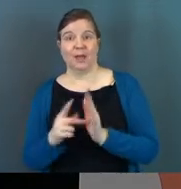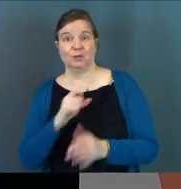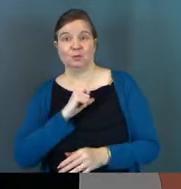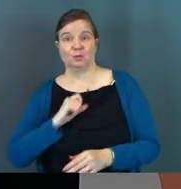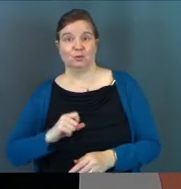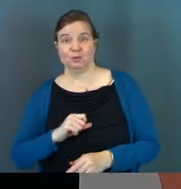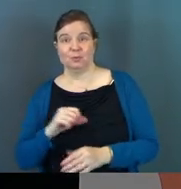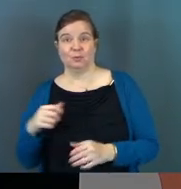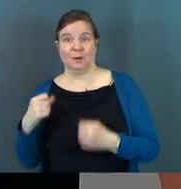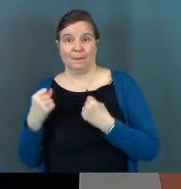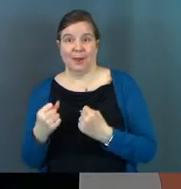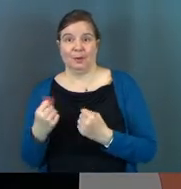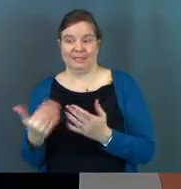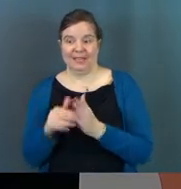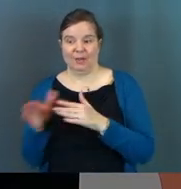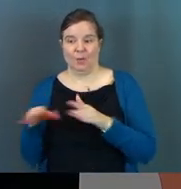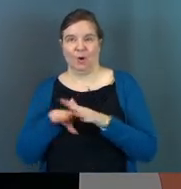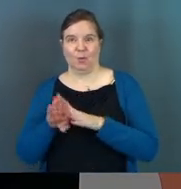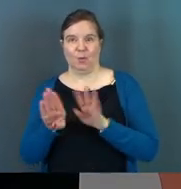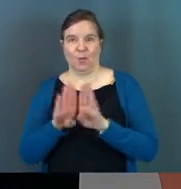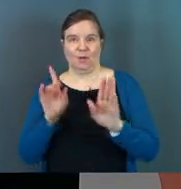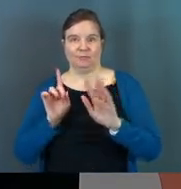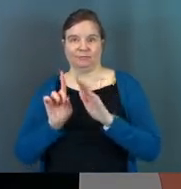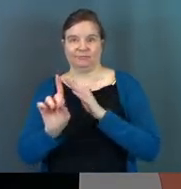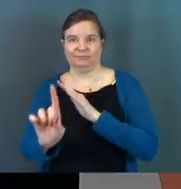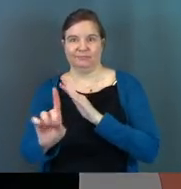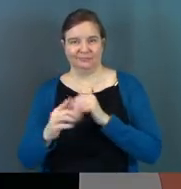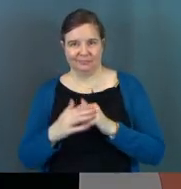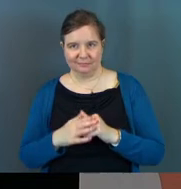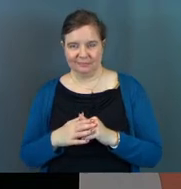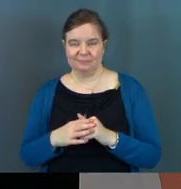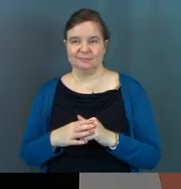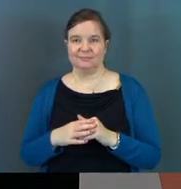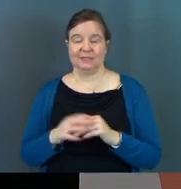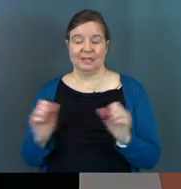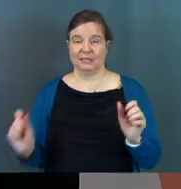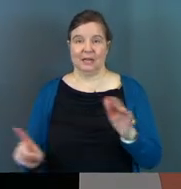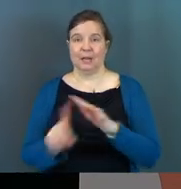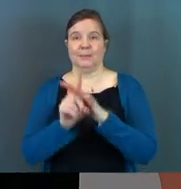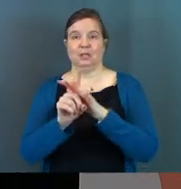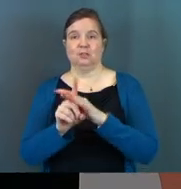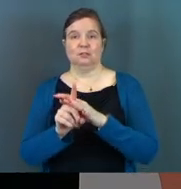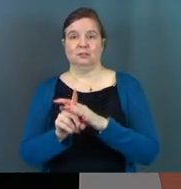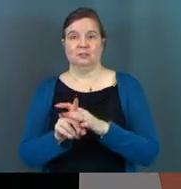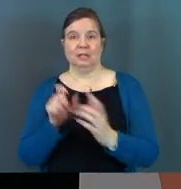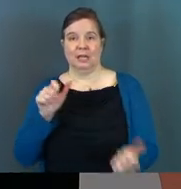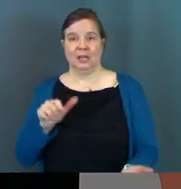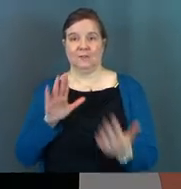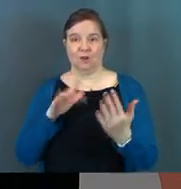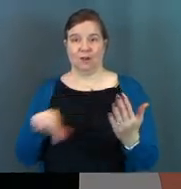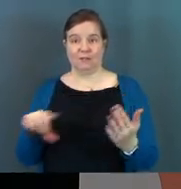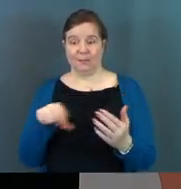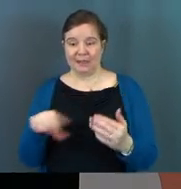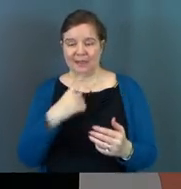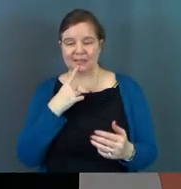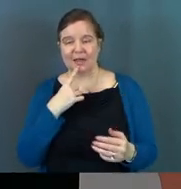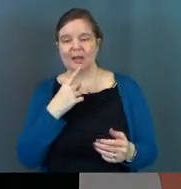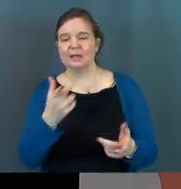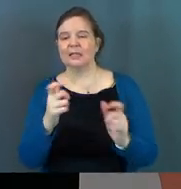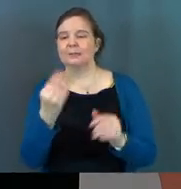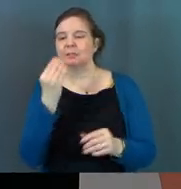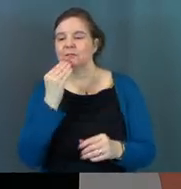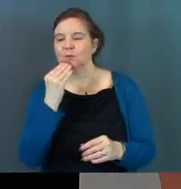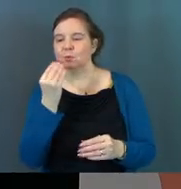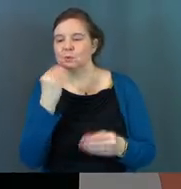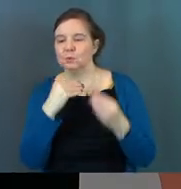again, he can walk through walls. So I love that. So he walks through the wall, just kind of appears in front of them. And then he says, give me